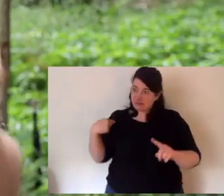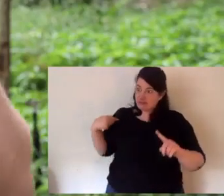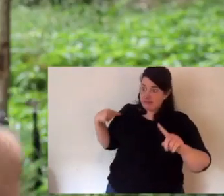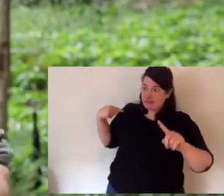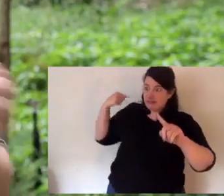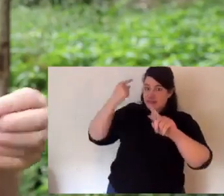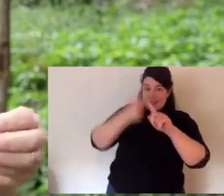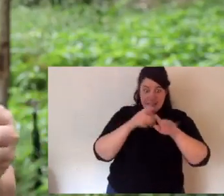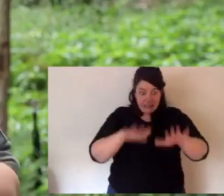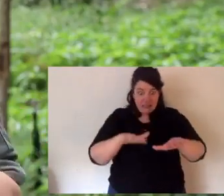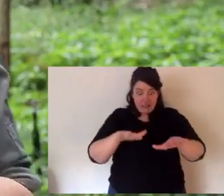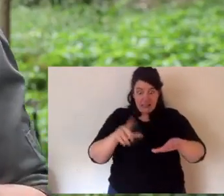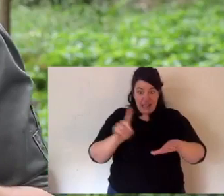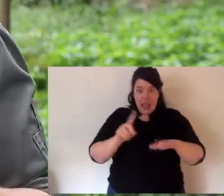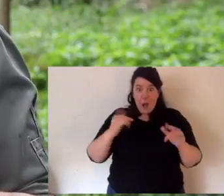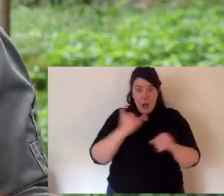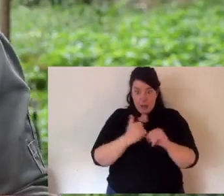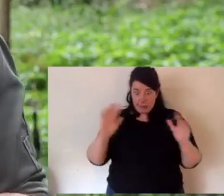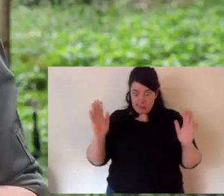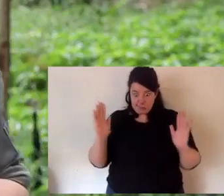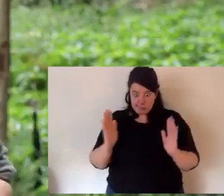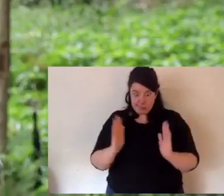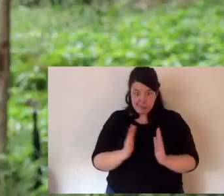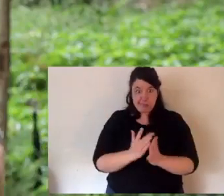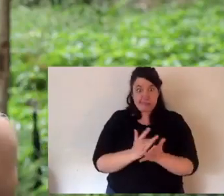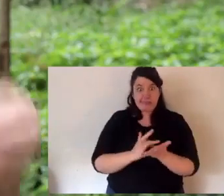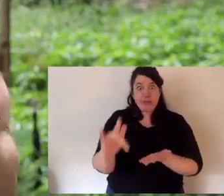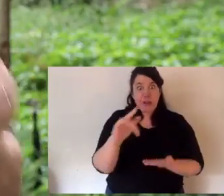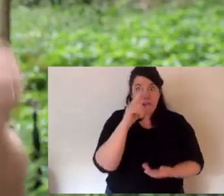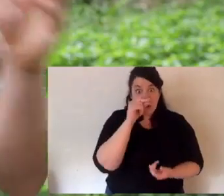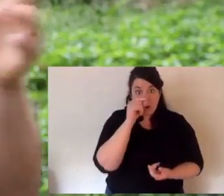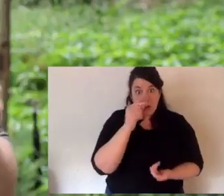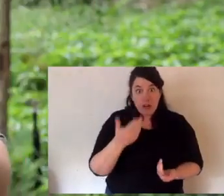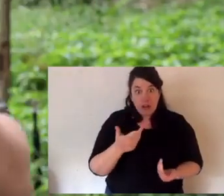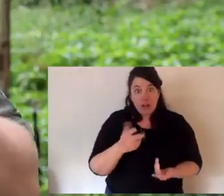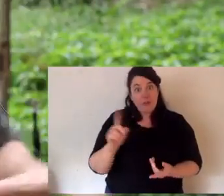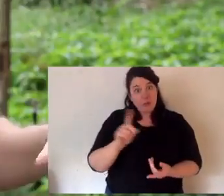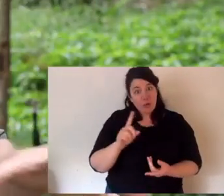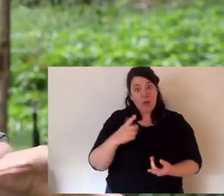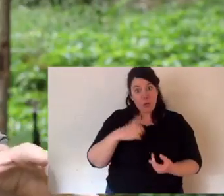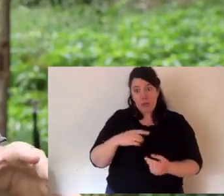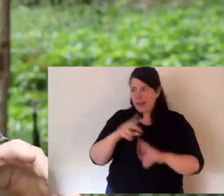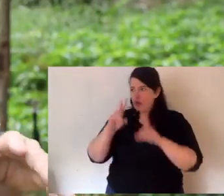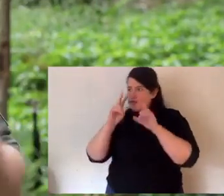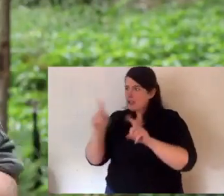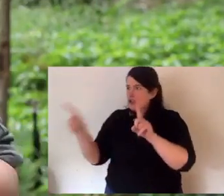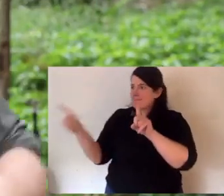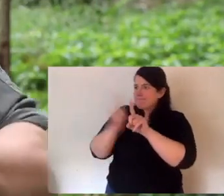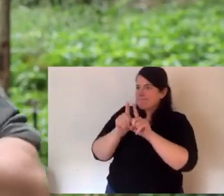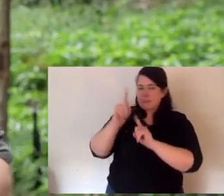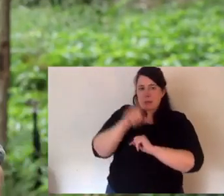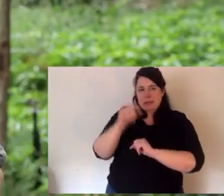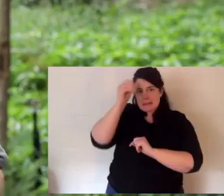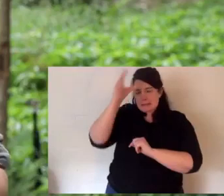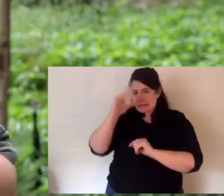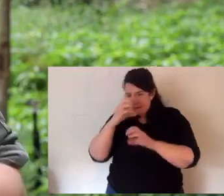important rat. It's a native rat. It's not like the feral rats around your house. It's been in those swamps for all of history. And now on our watch, it's